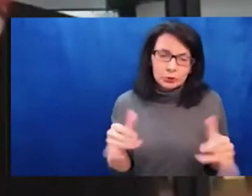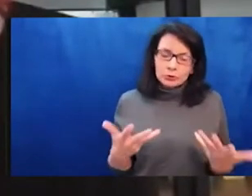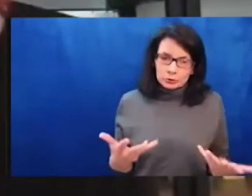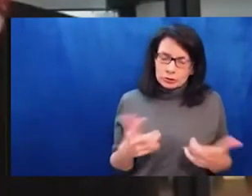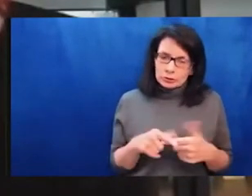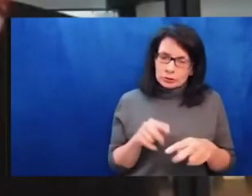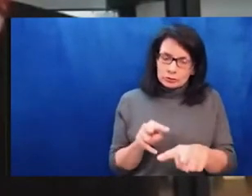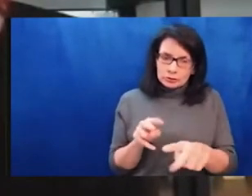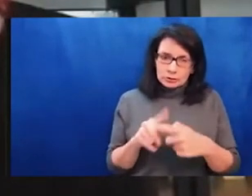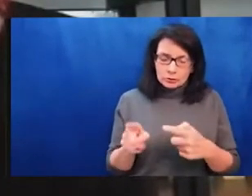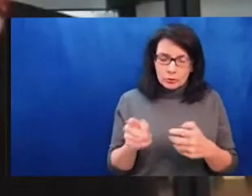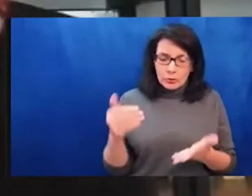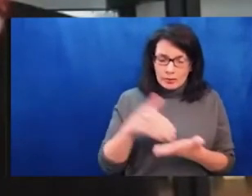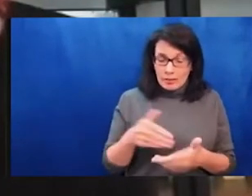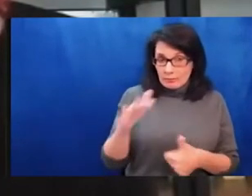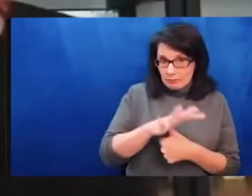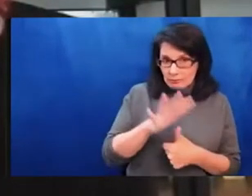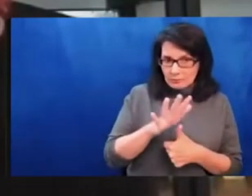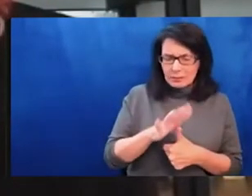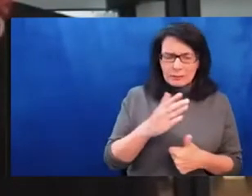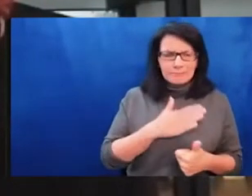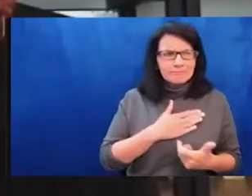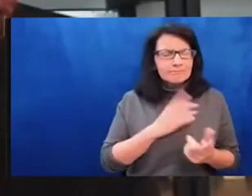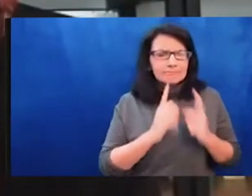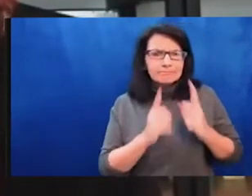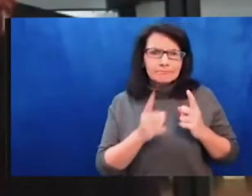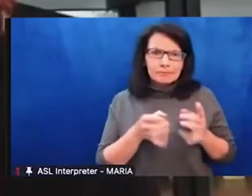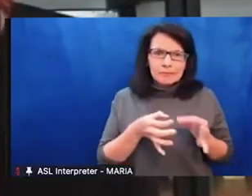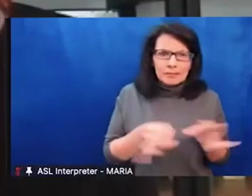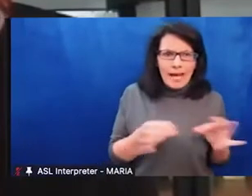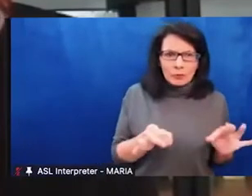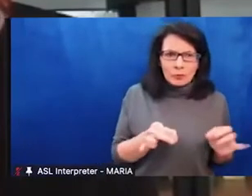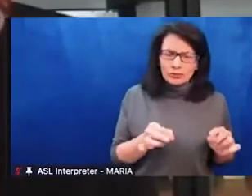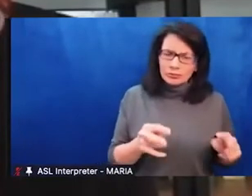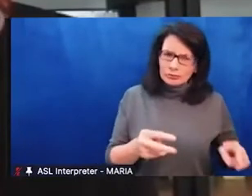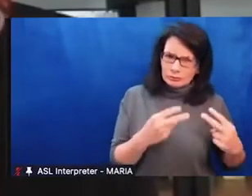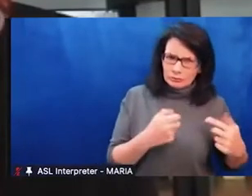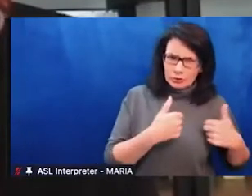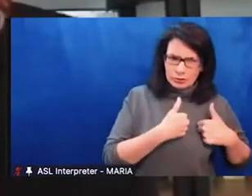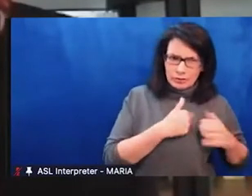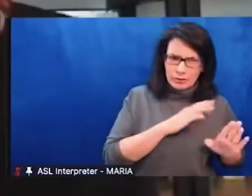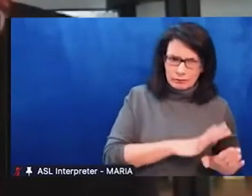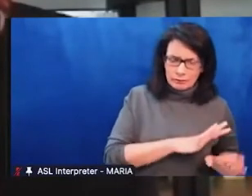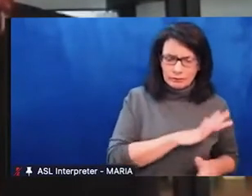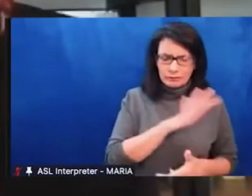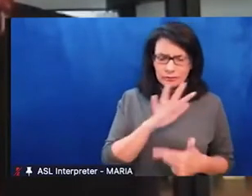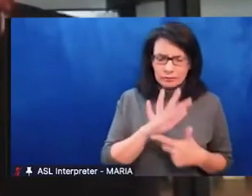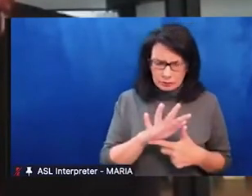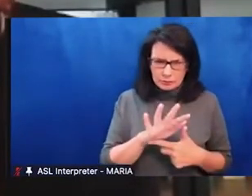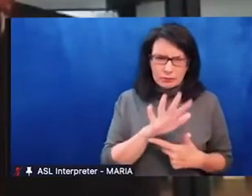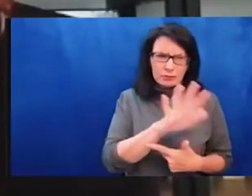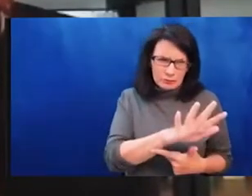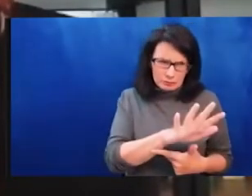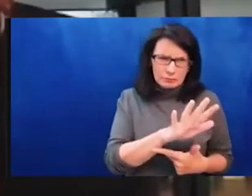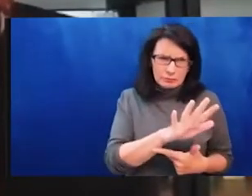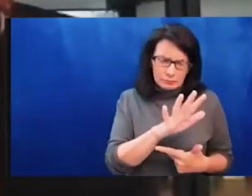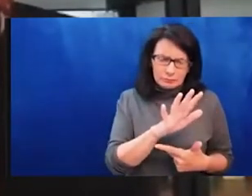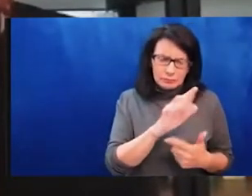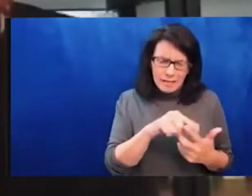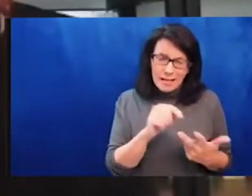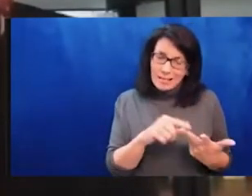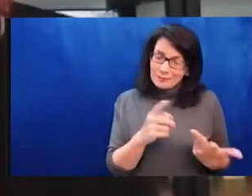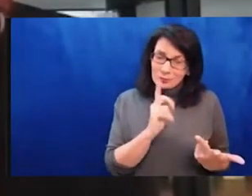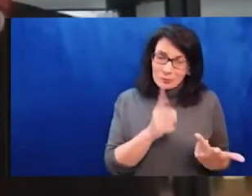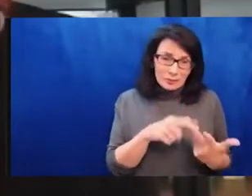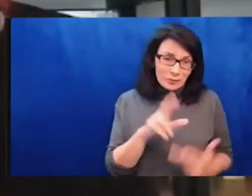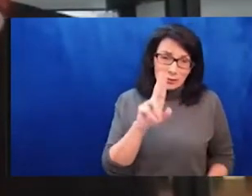weapons, um, and with hostage nuclear power plants. Um, and so, um, and so the political aspects of this are